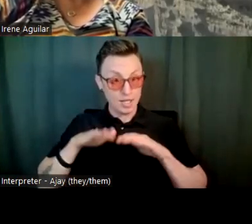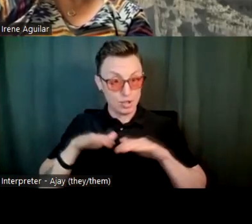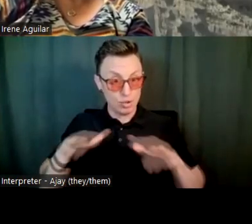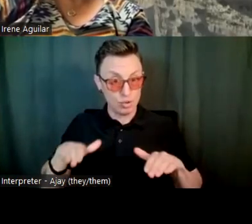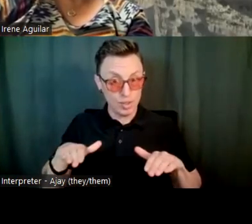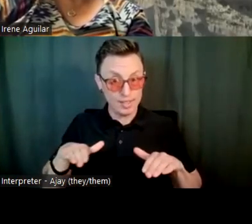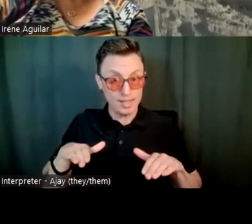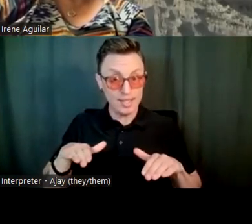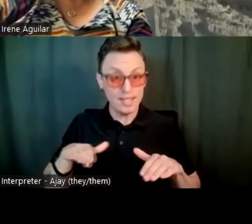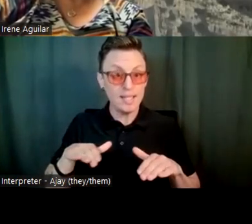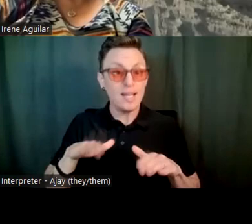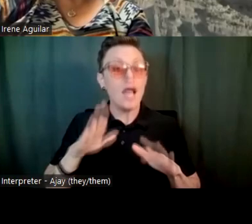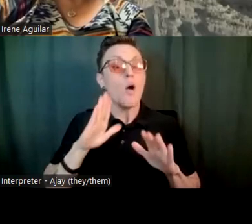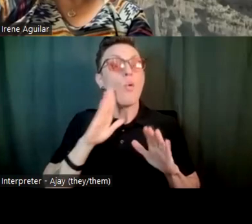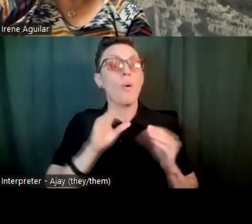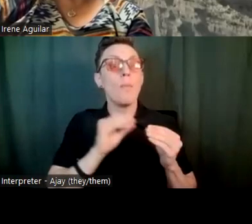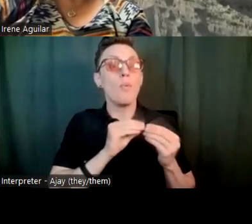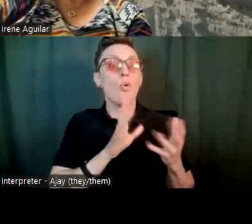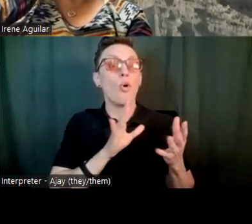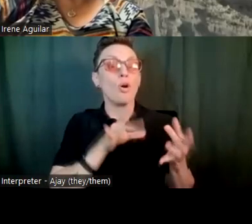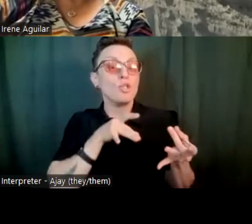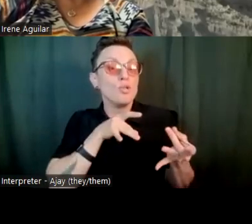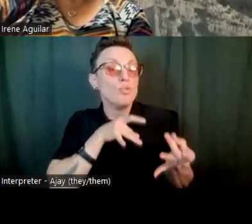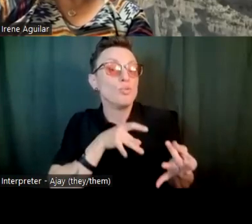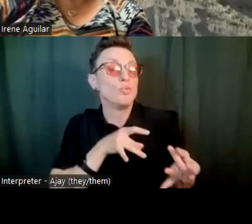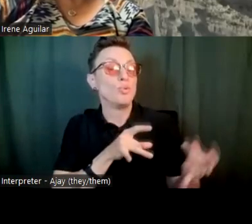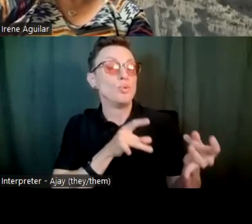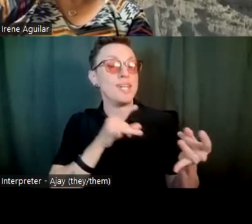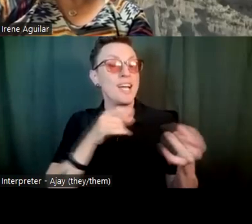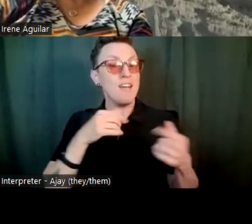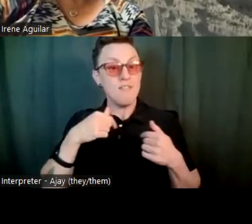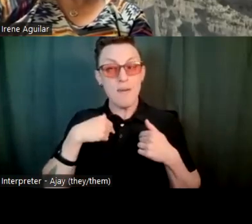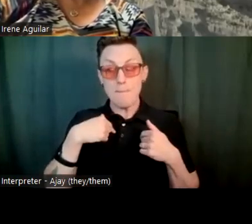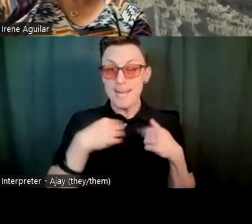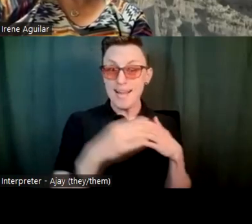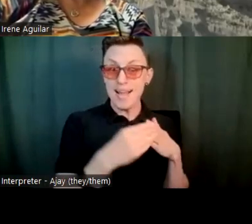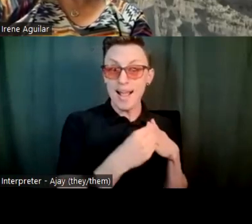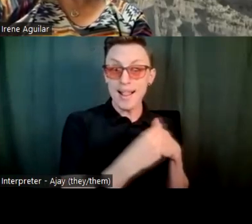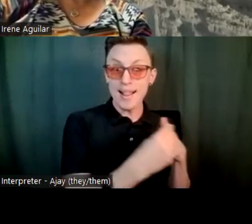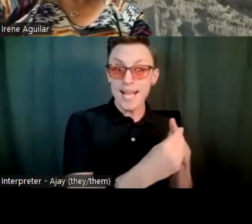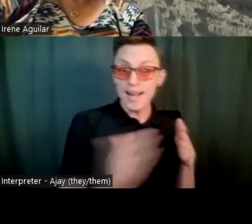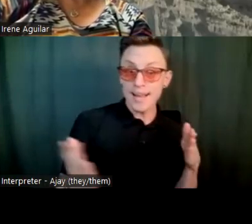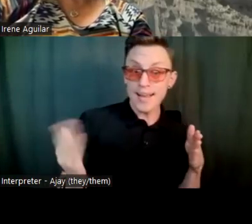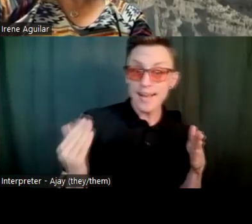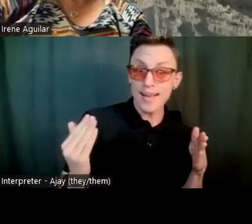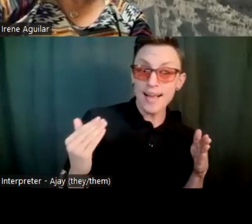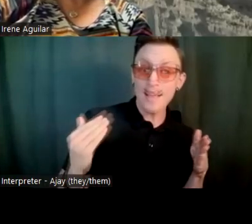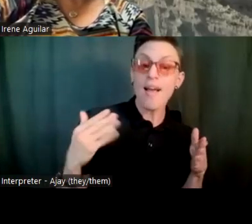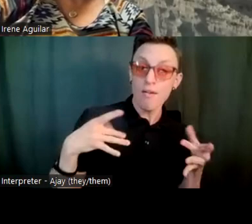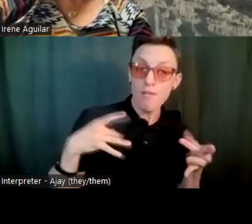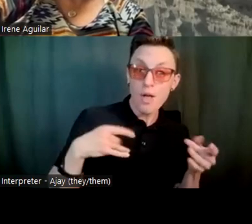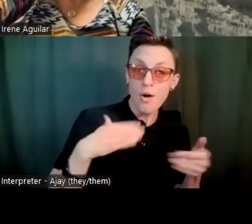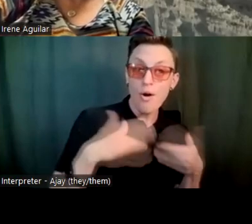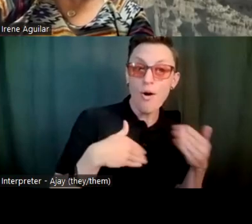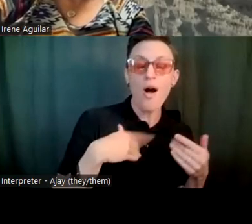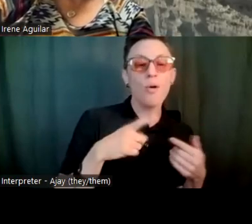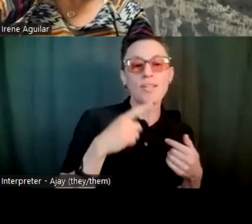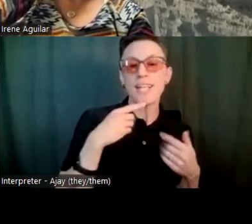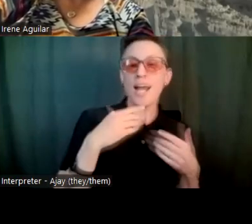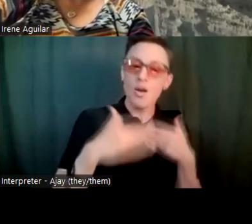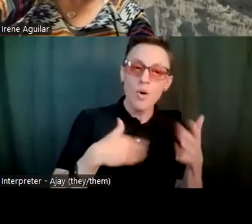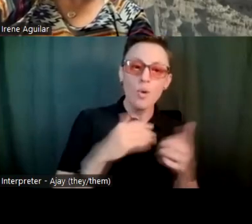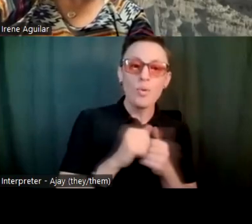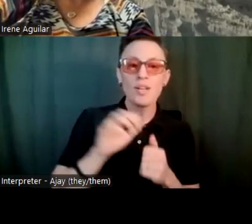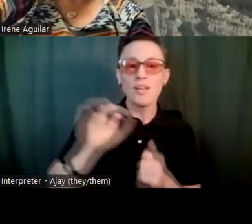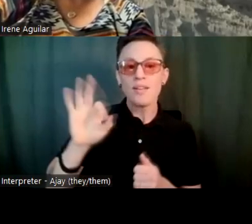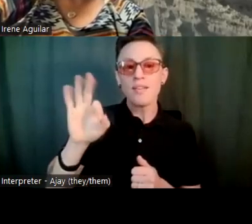easier for them if they follow my lead and go with the flow like how I tell them. You know, a lot